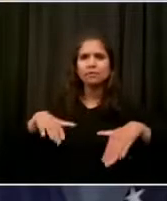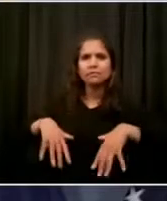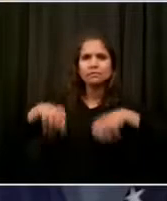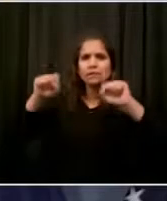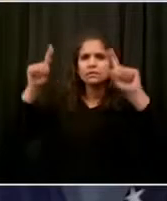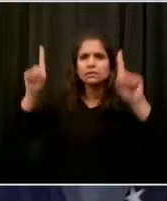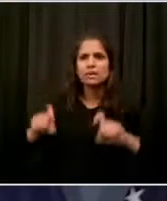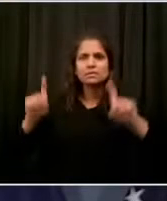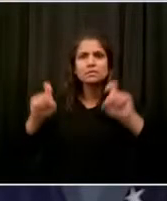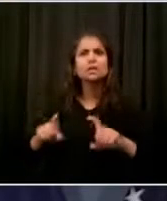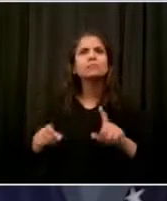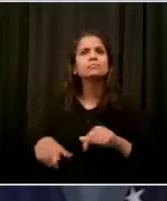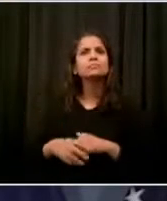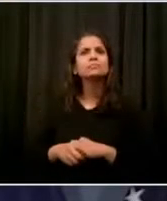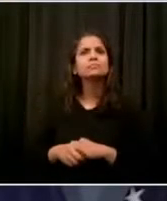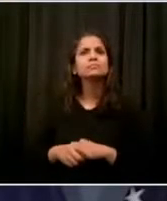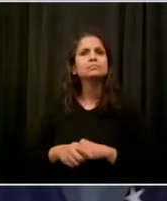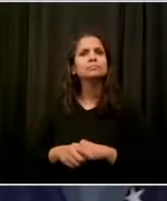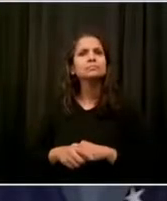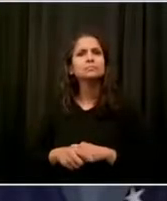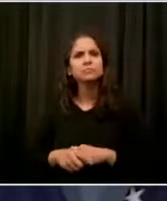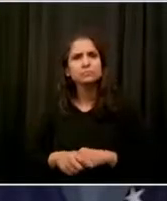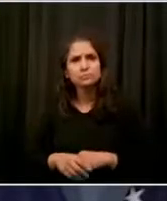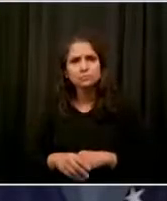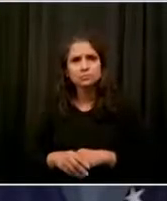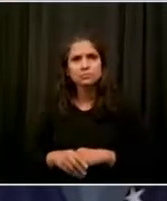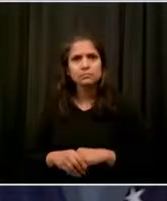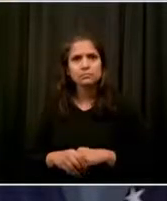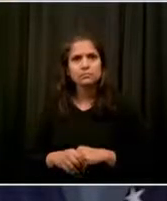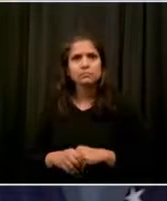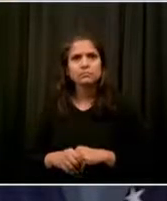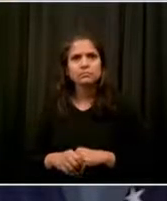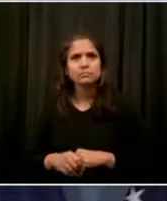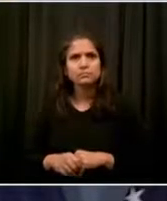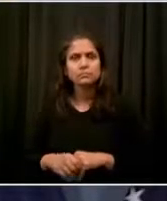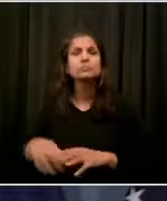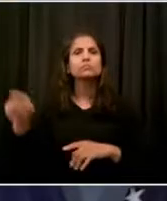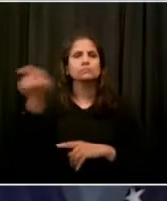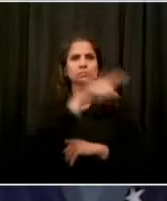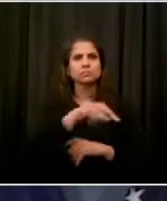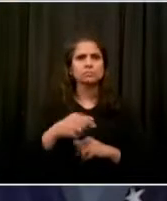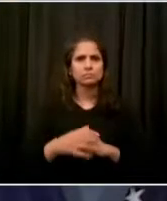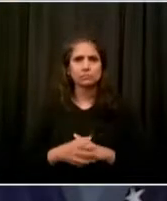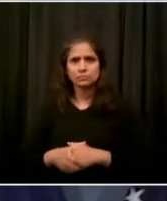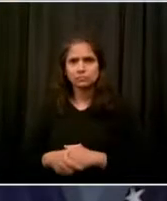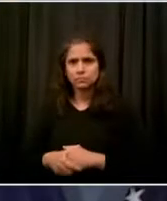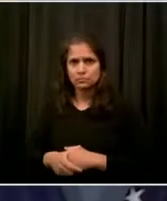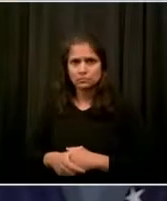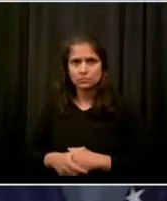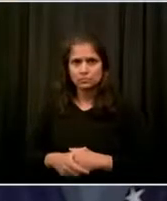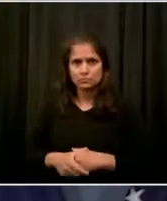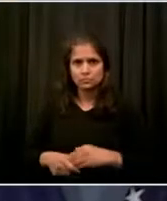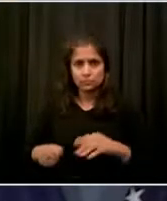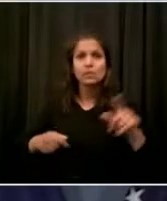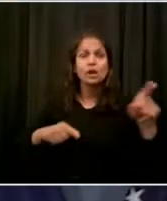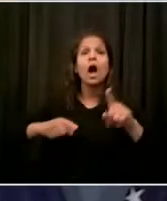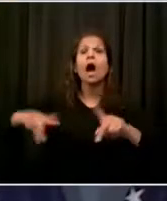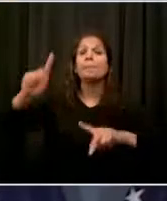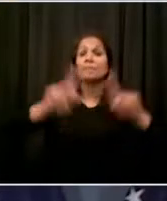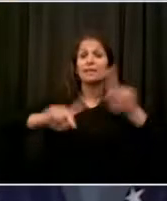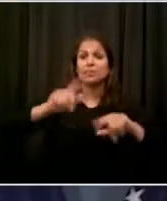of these people. In other words, they're treated at the hospital, they're tested, but